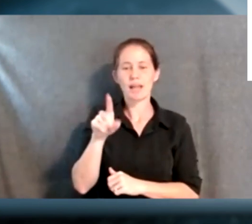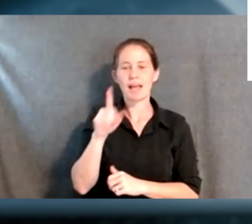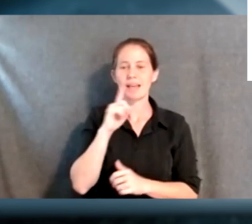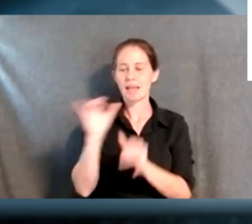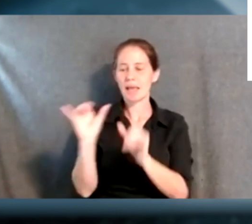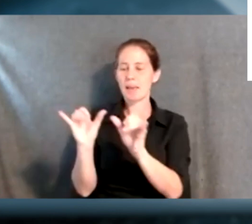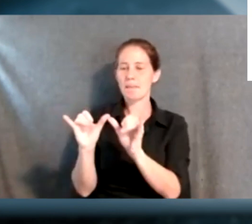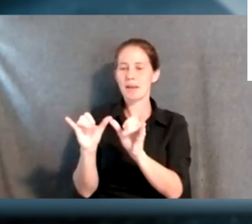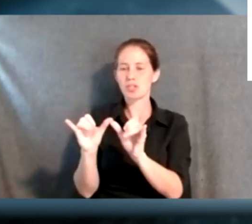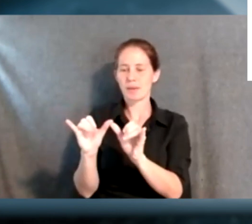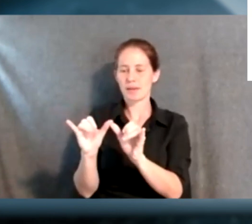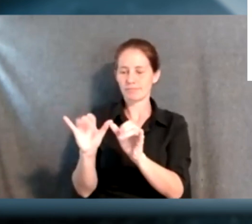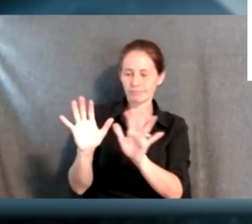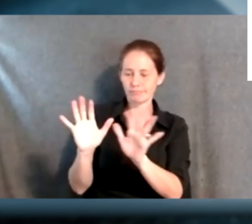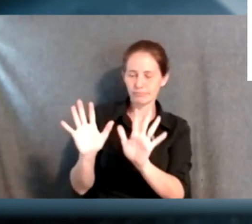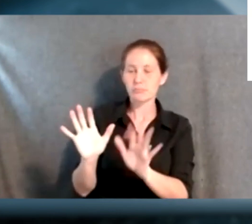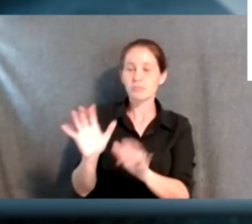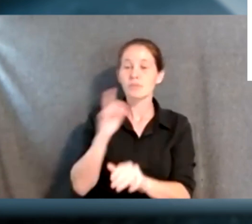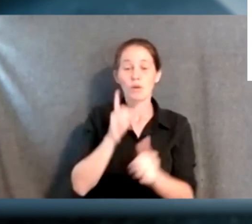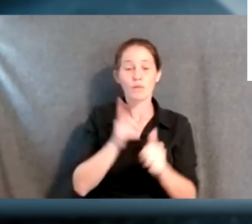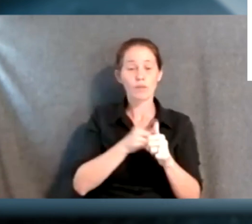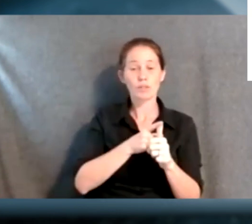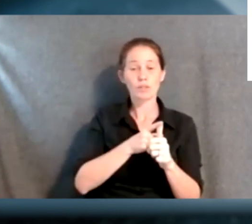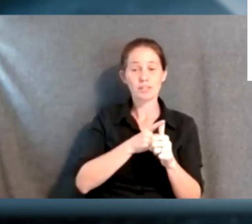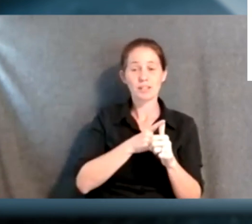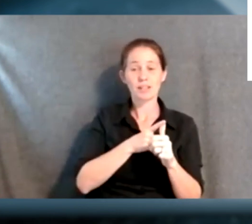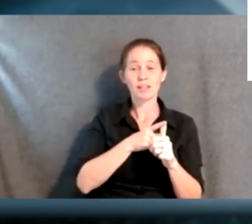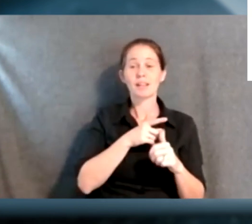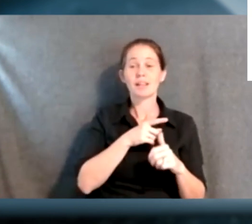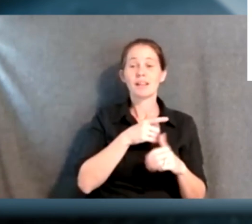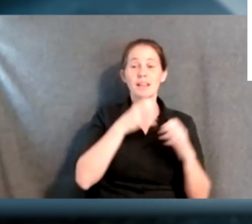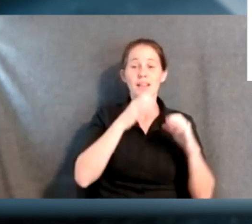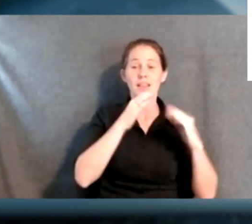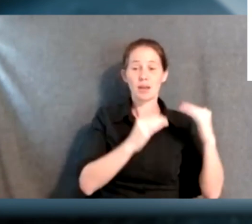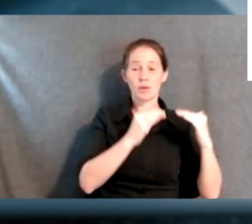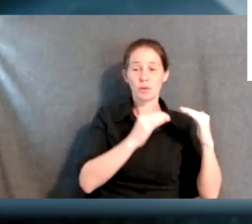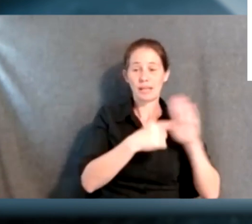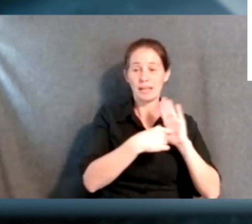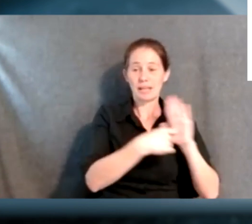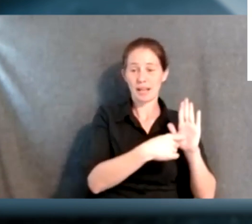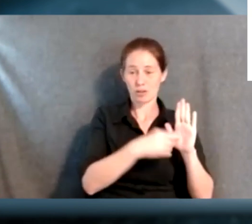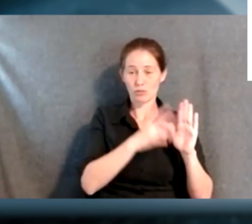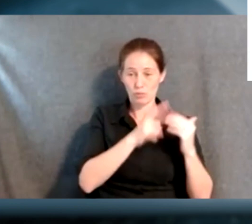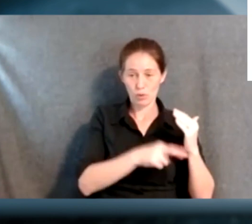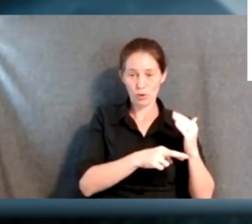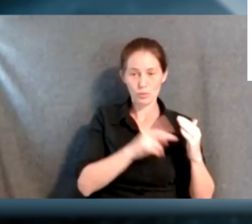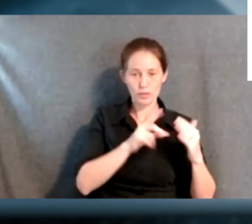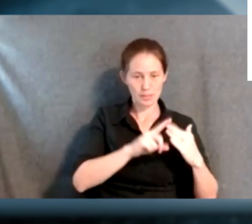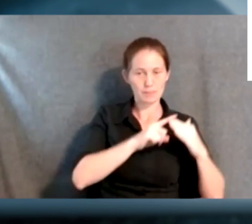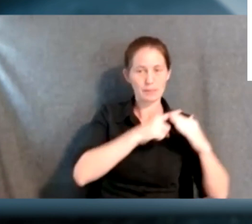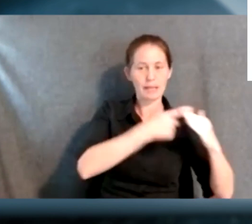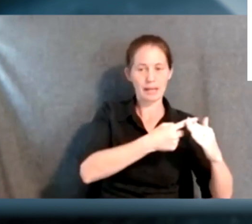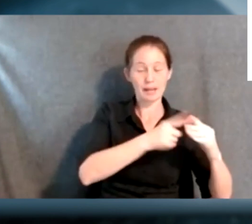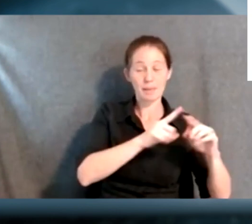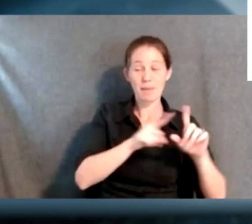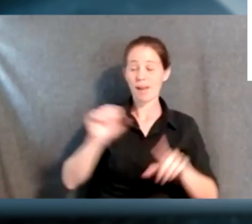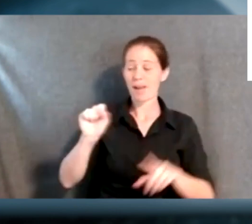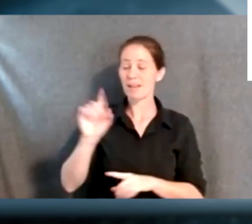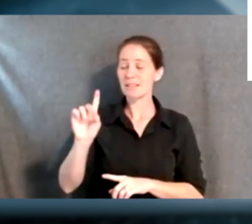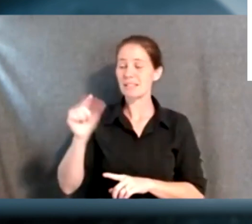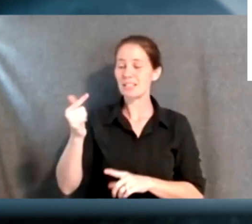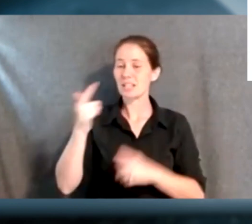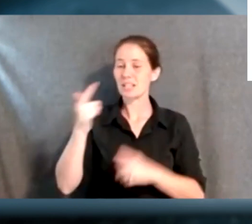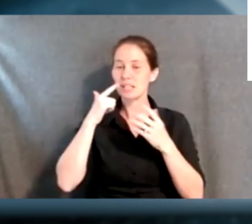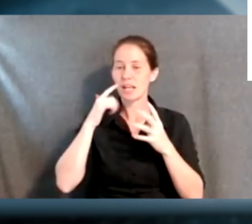measurement framework. So originally, you know, the equity indicators report was a great beginning framework. But the SDGs are a little bit more of a